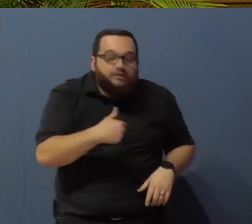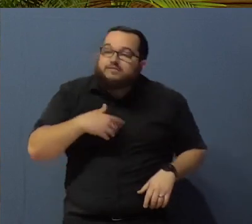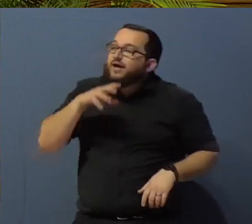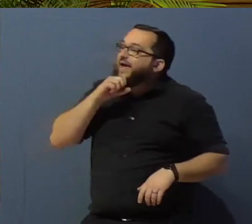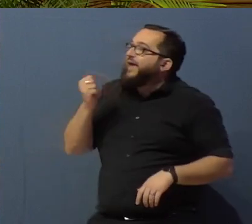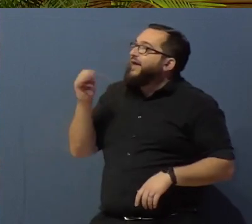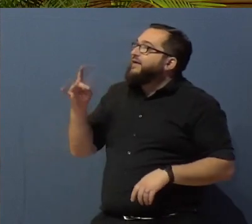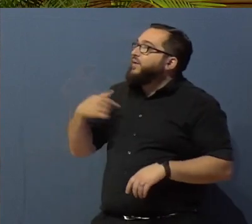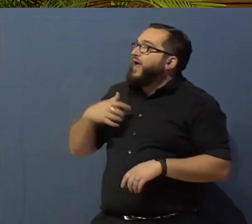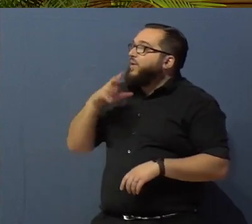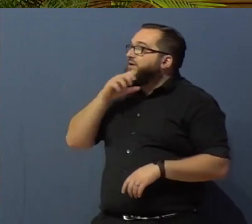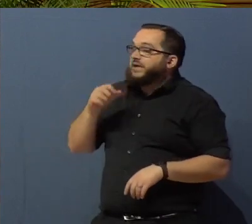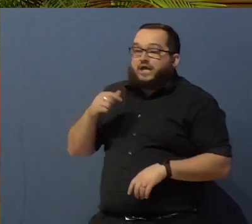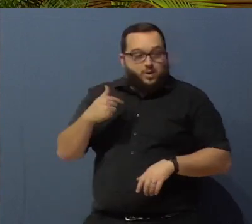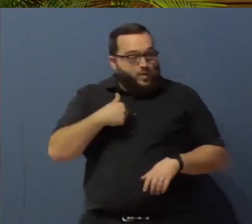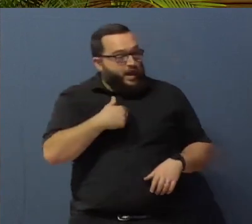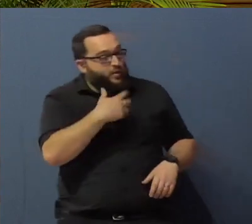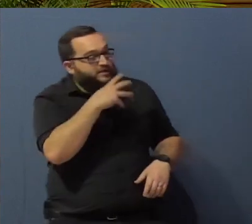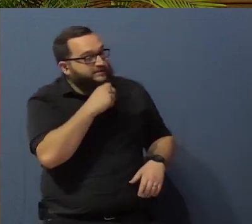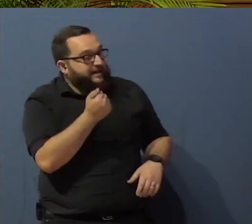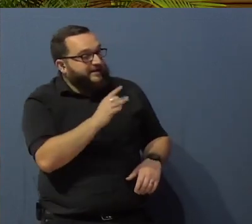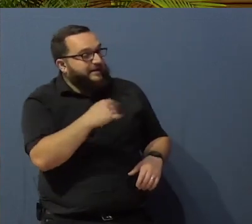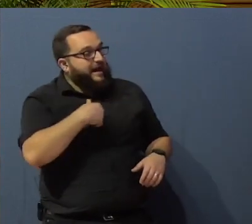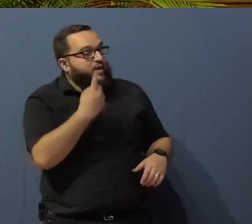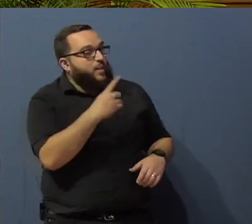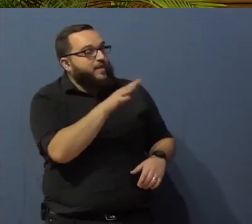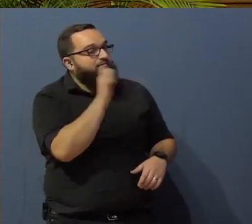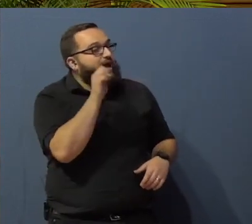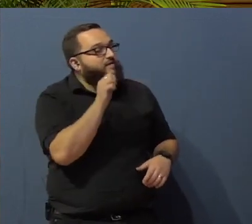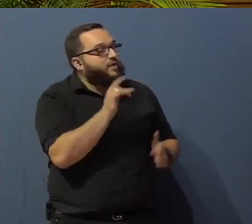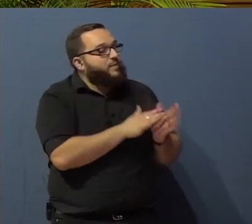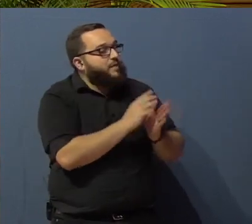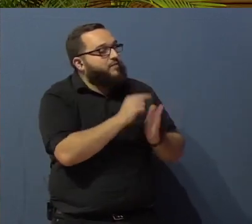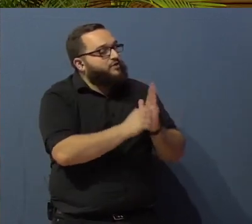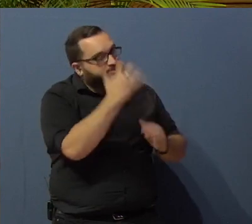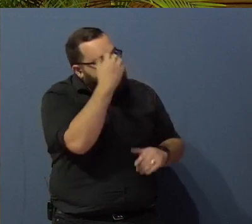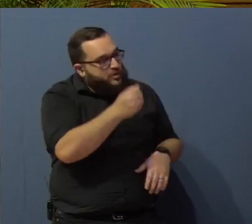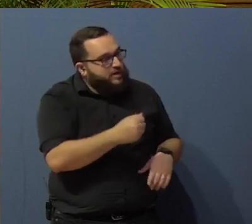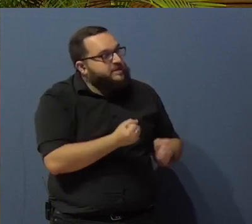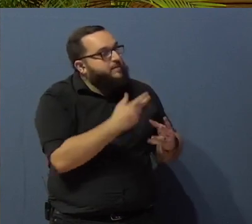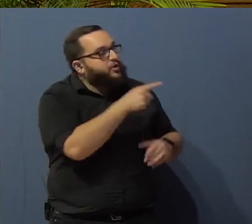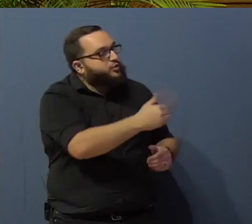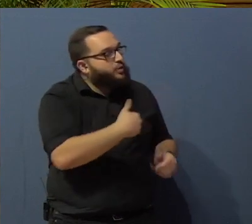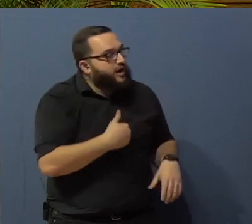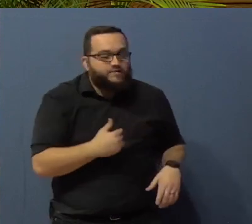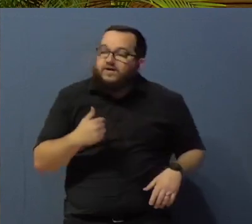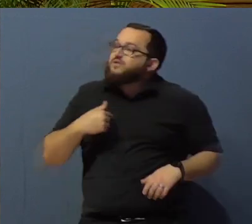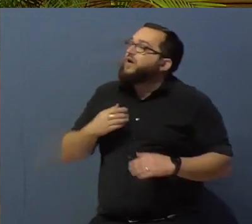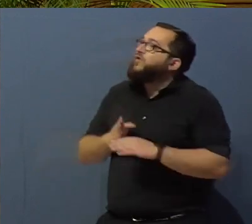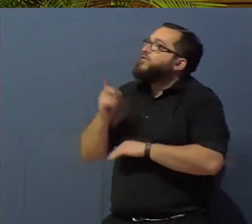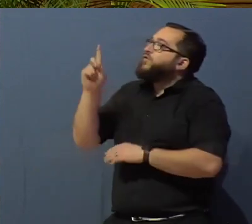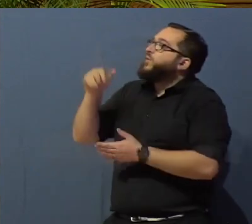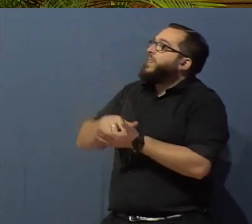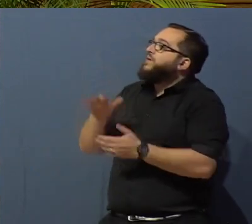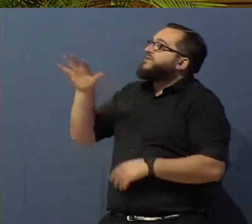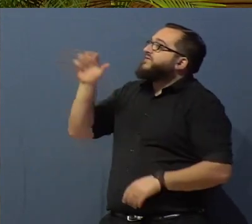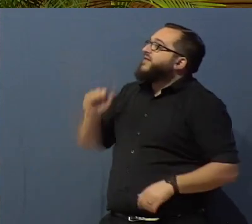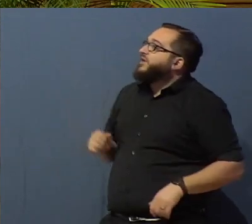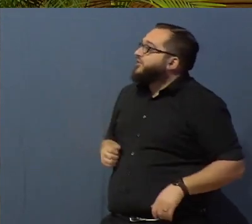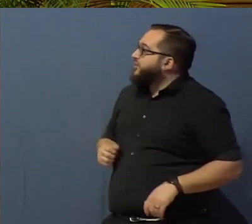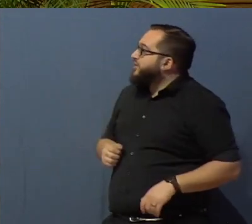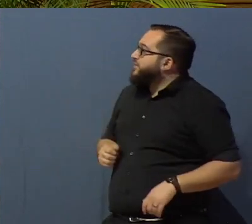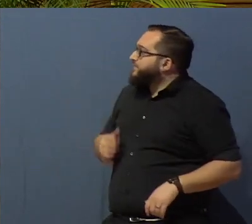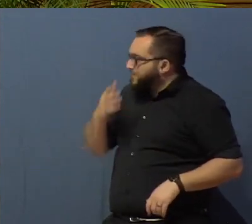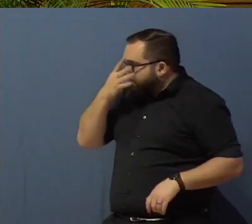I was 18, I only had 500 Bible verses memorized. How many do you have memorized? And I said, over 2,500. He said, when you get in college,